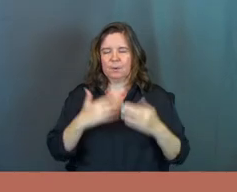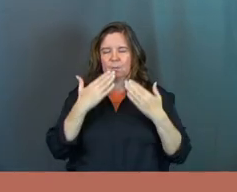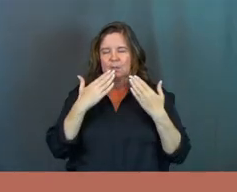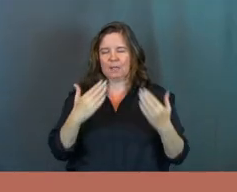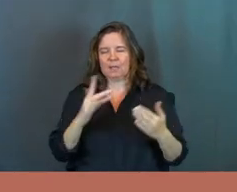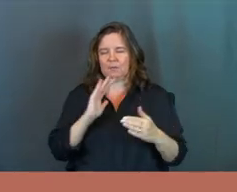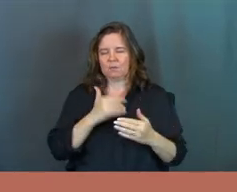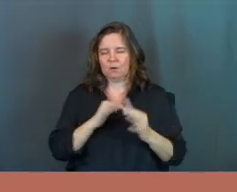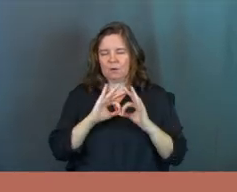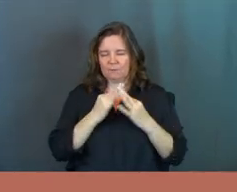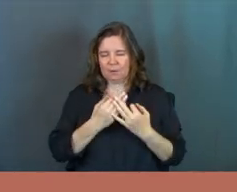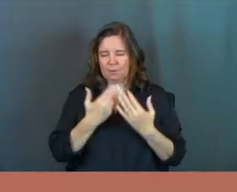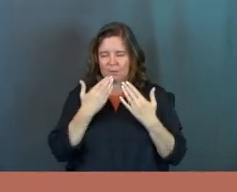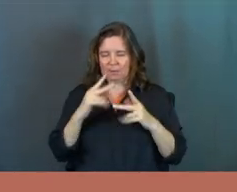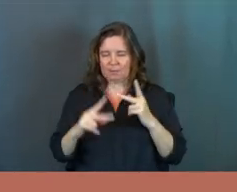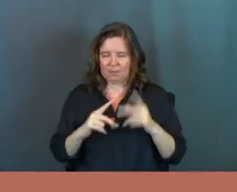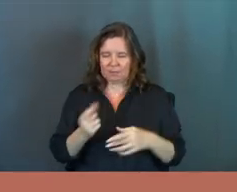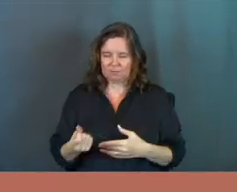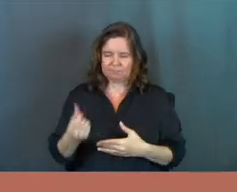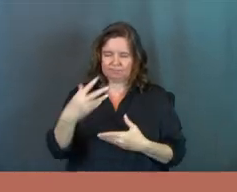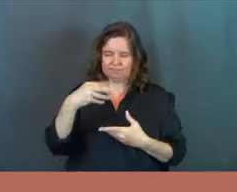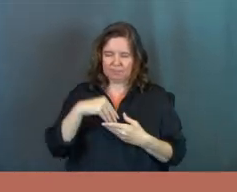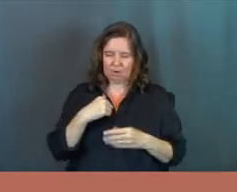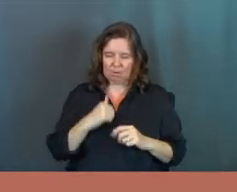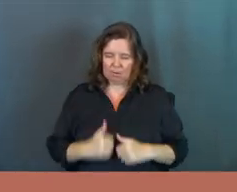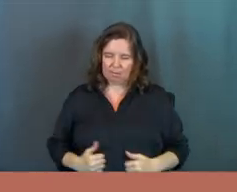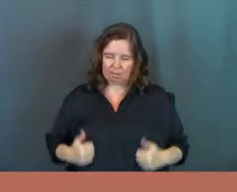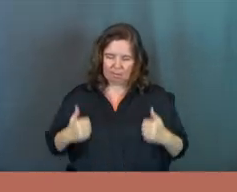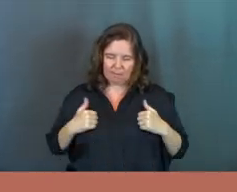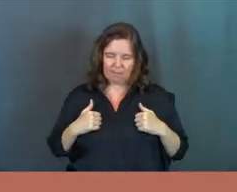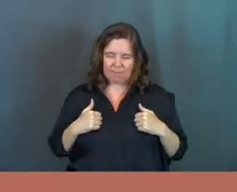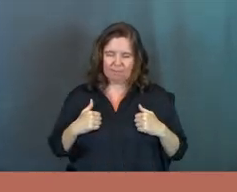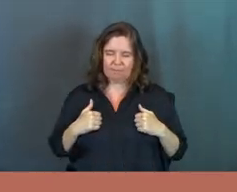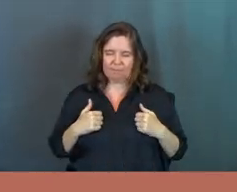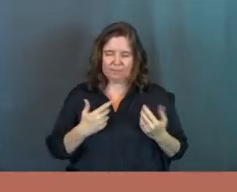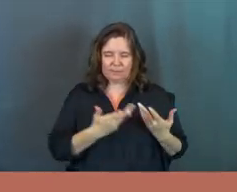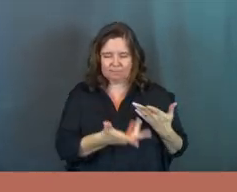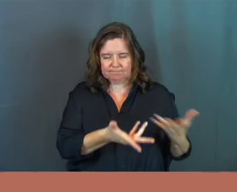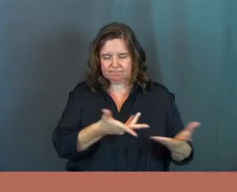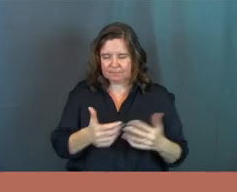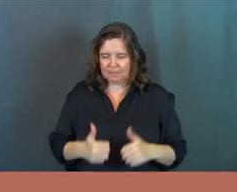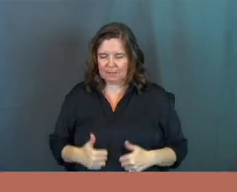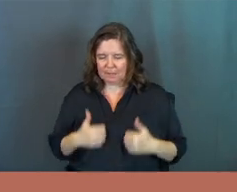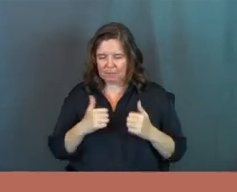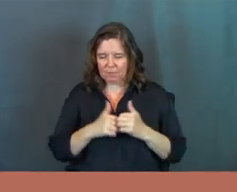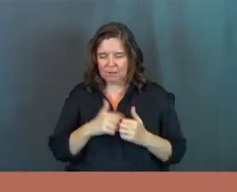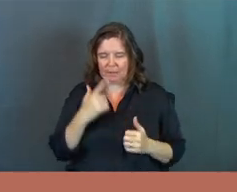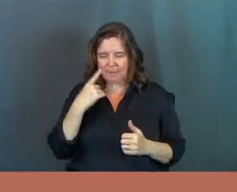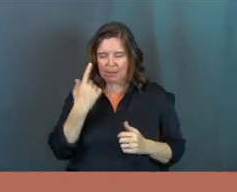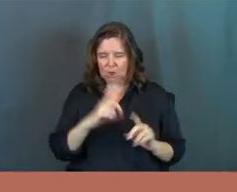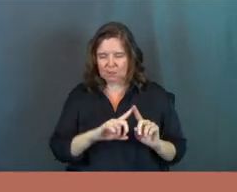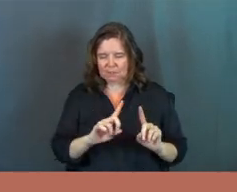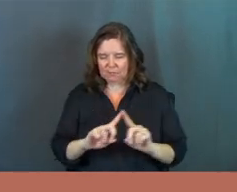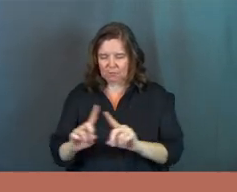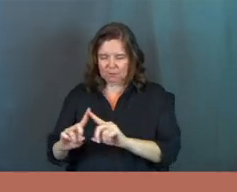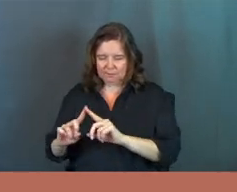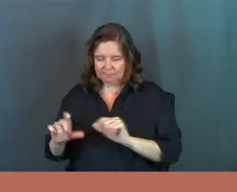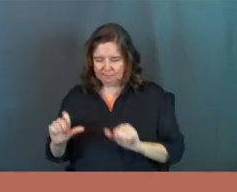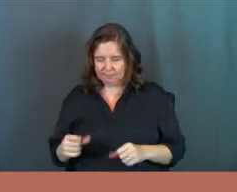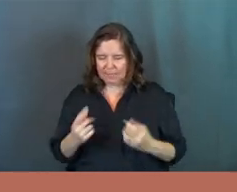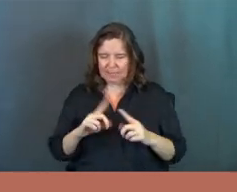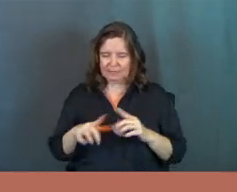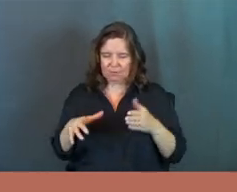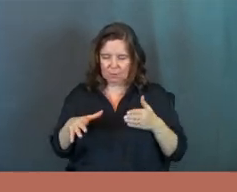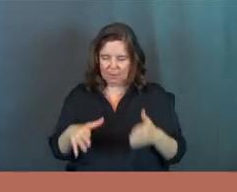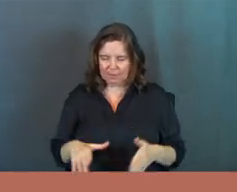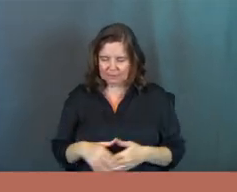we're thankful for our family, God. We're thankful for the people you placed in our lives, people we're called to do life with, God. And that may look different, Lord, in a lot